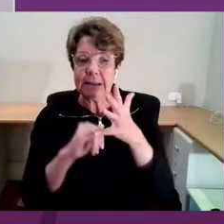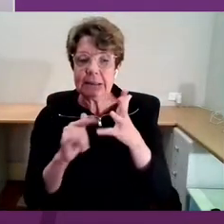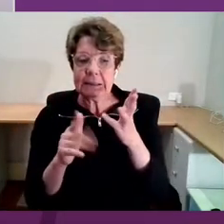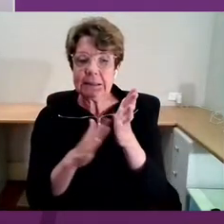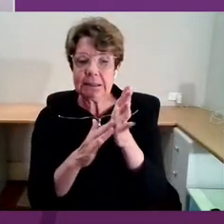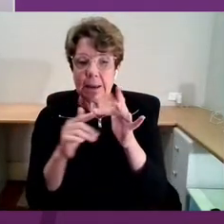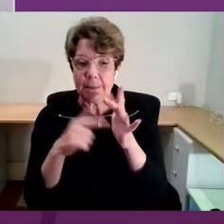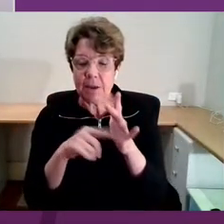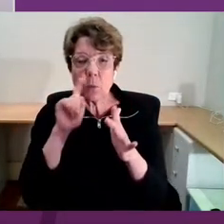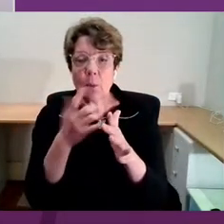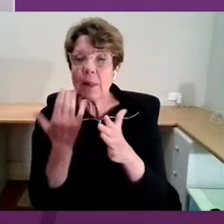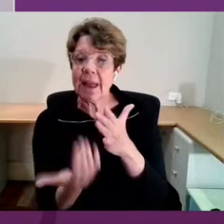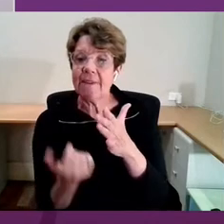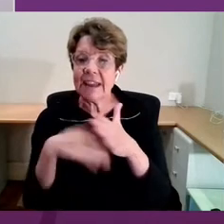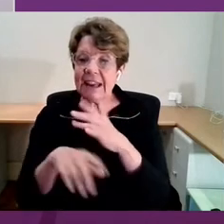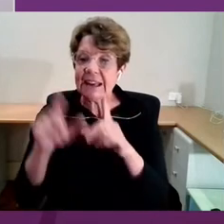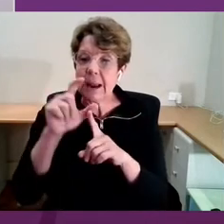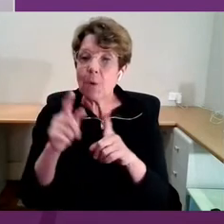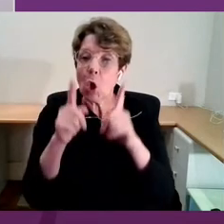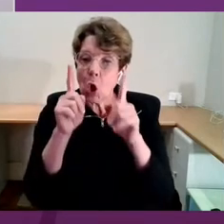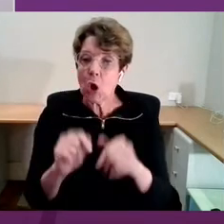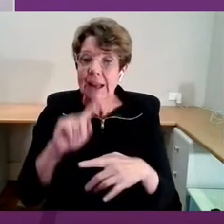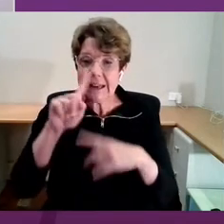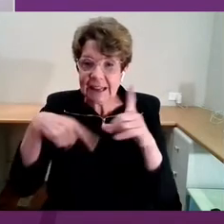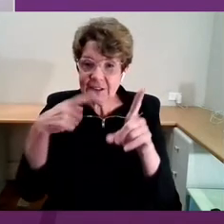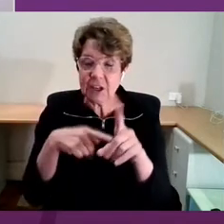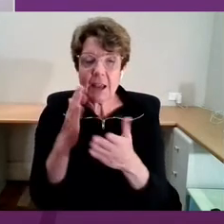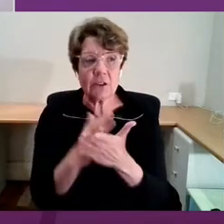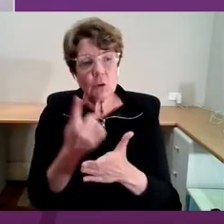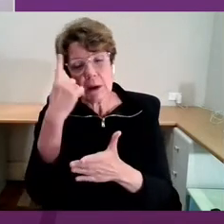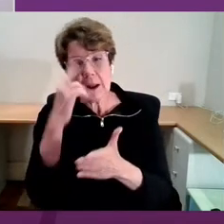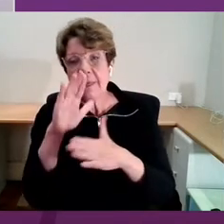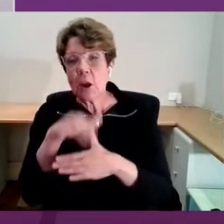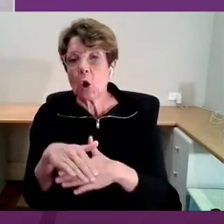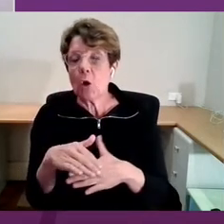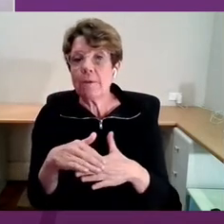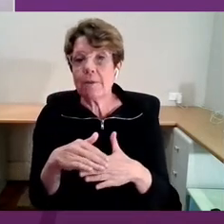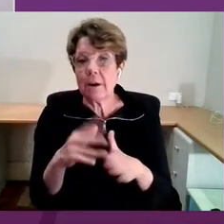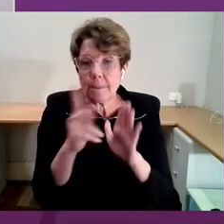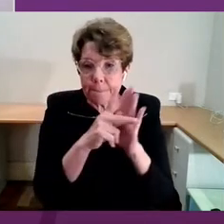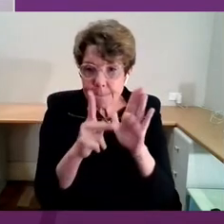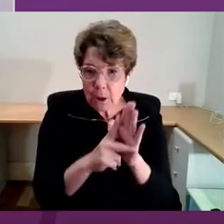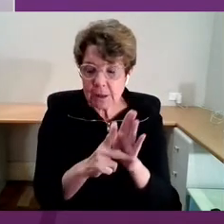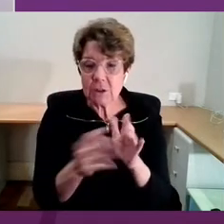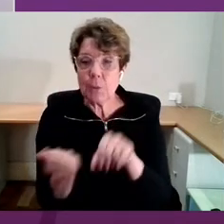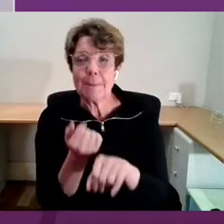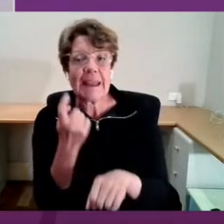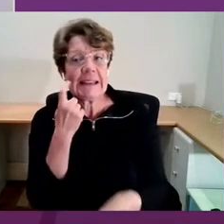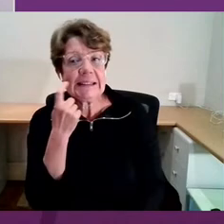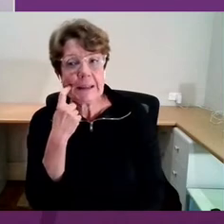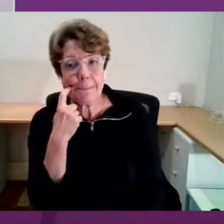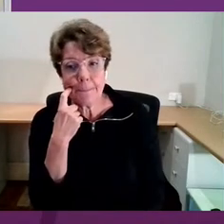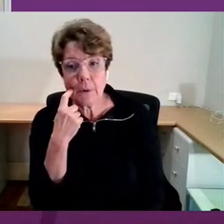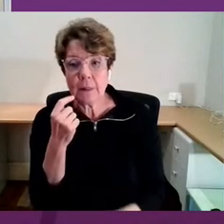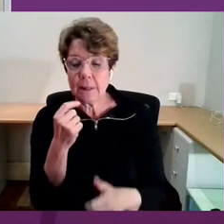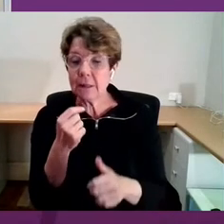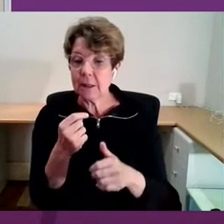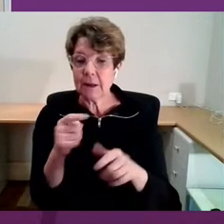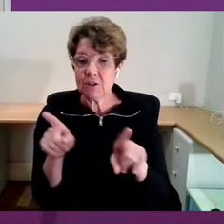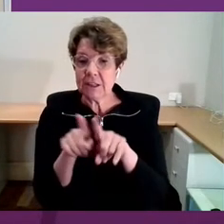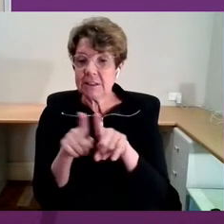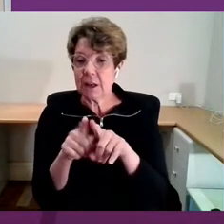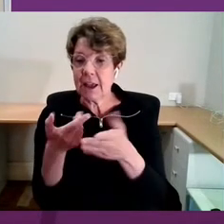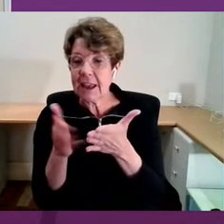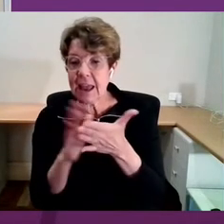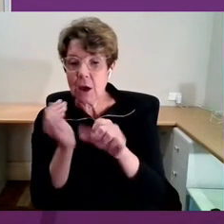is to do the thinking around policy. To make it simple in the best sense, as Georgie has already outlined